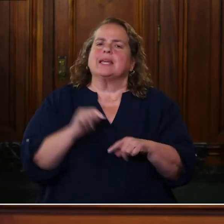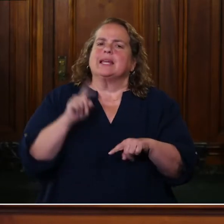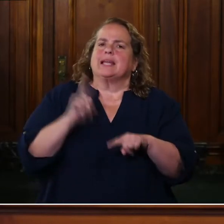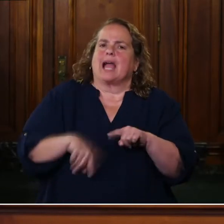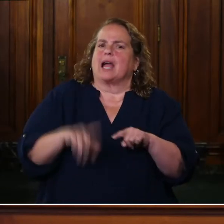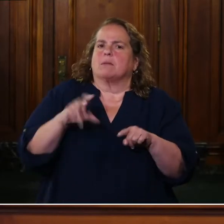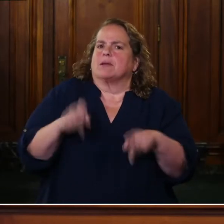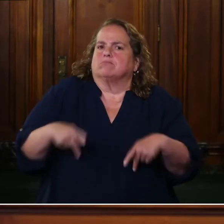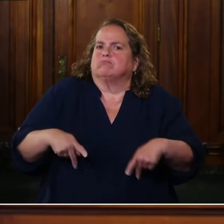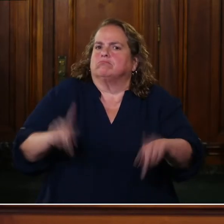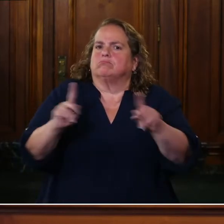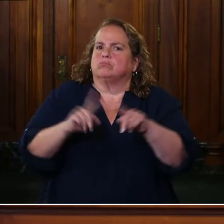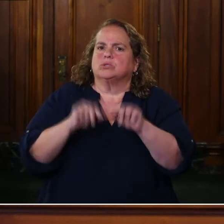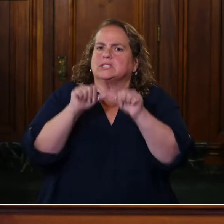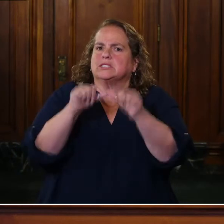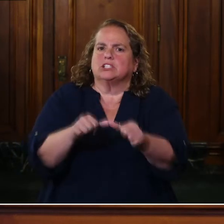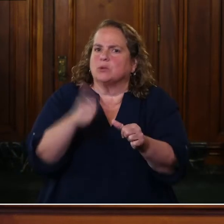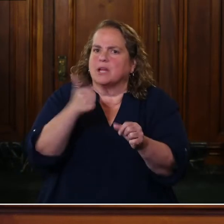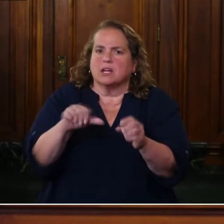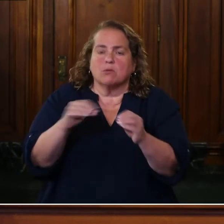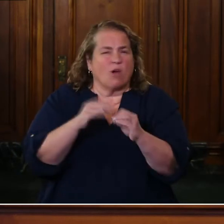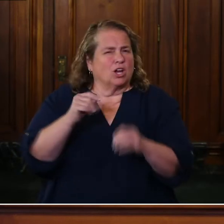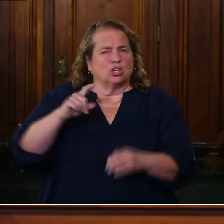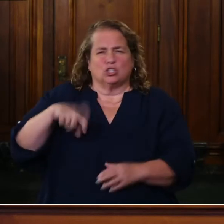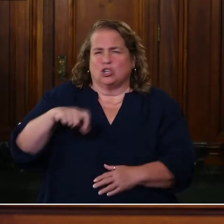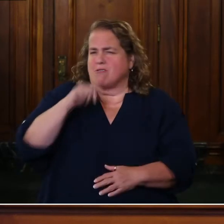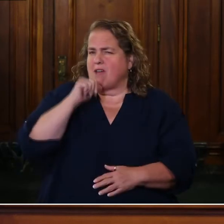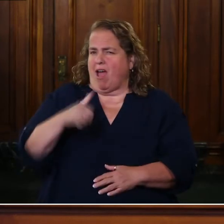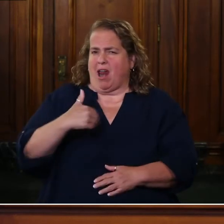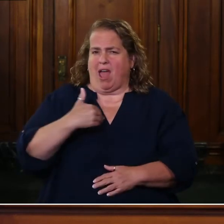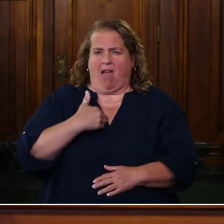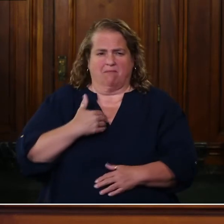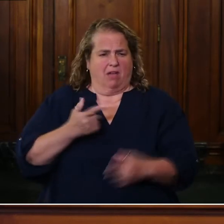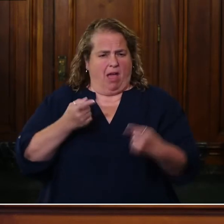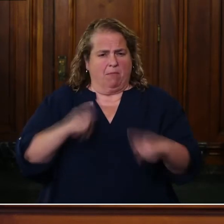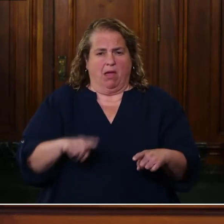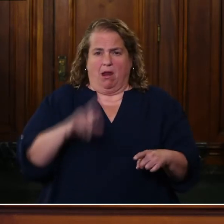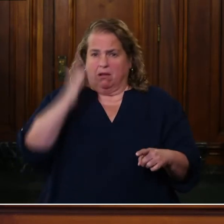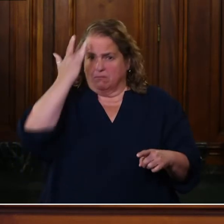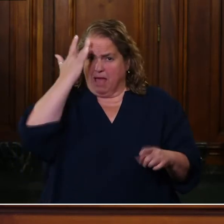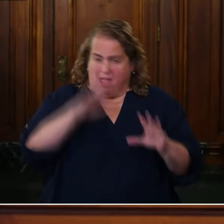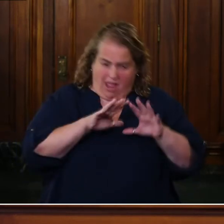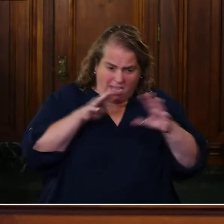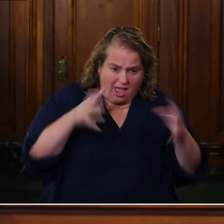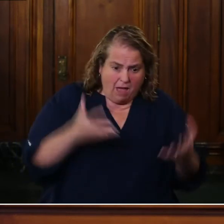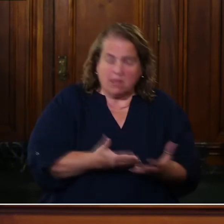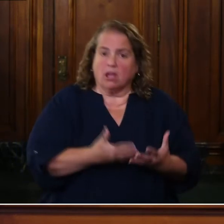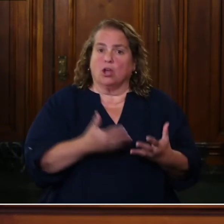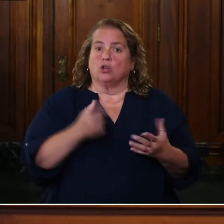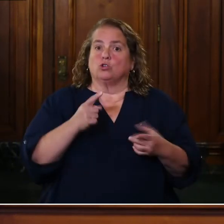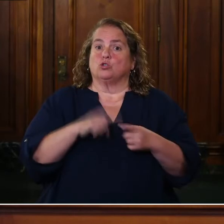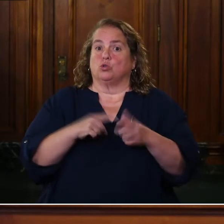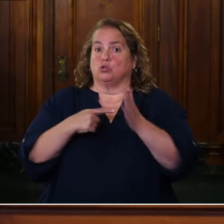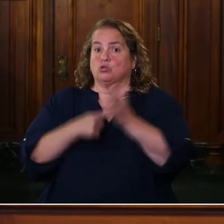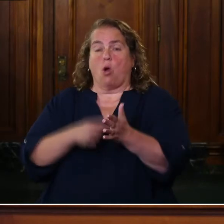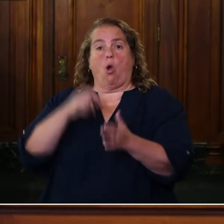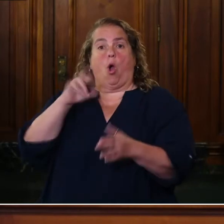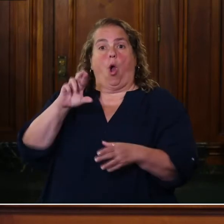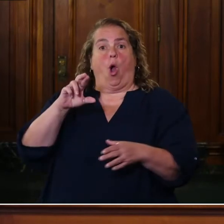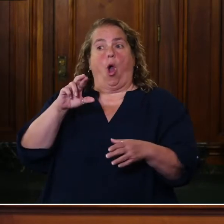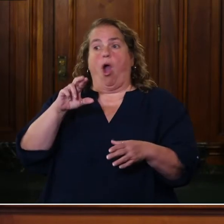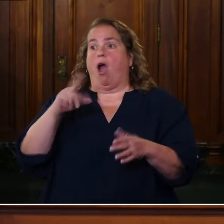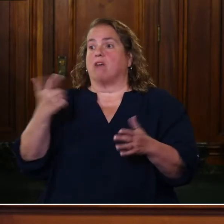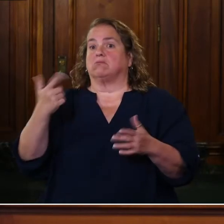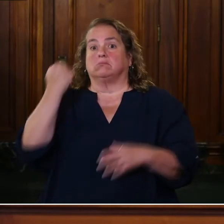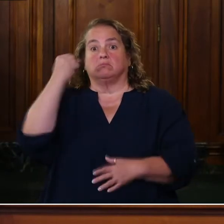to continue any longer, and it shouldn't have taken this type of pandemic or it shouldn't have taken these types of demonstrations for us to